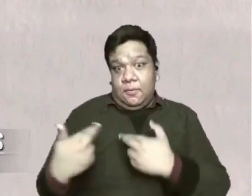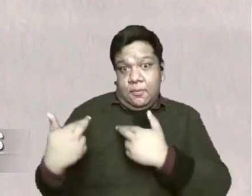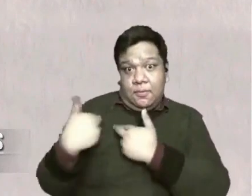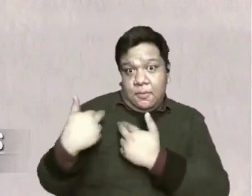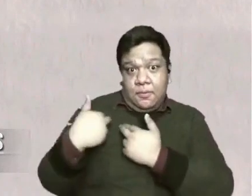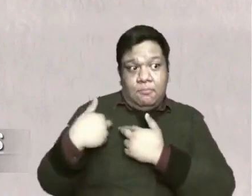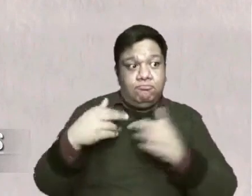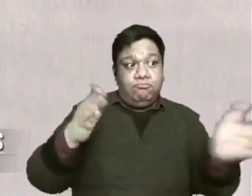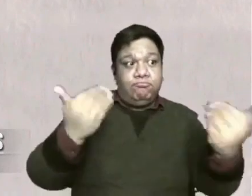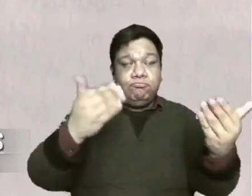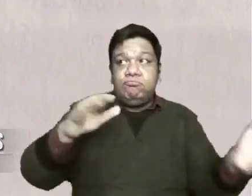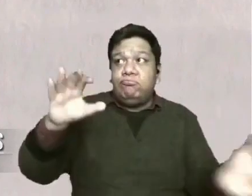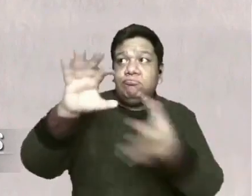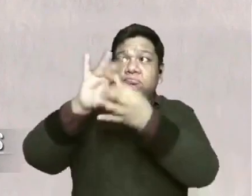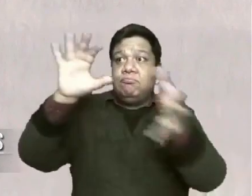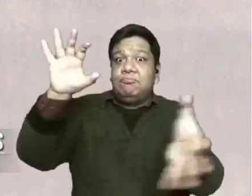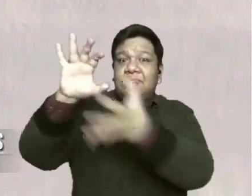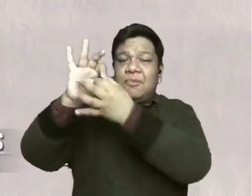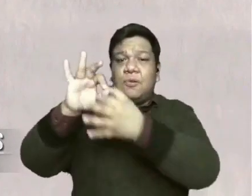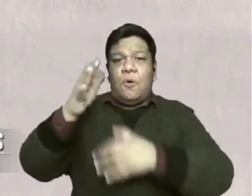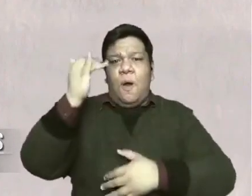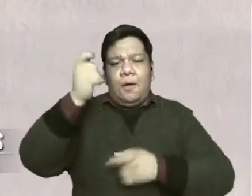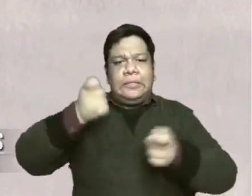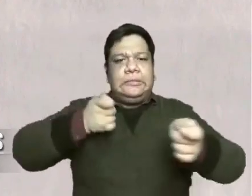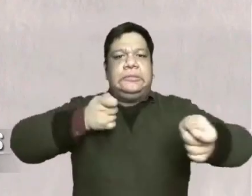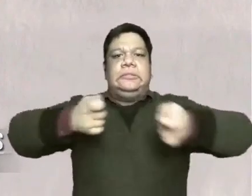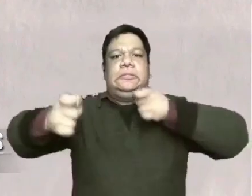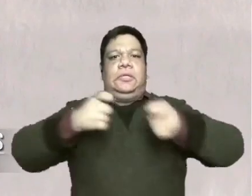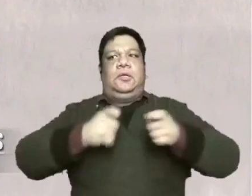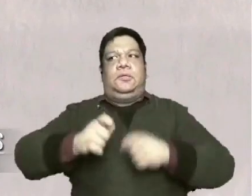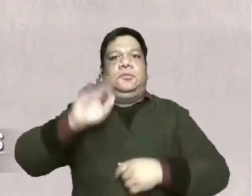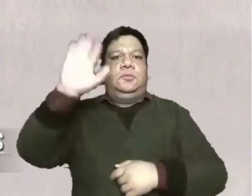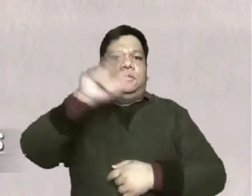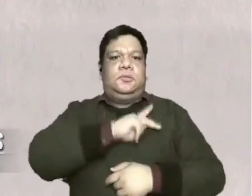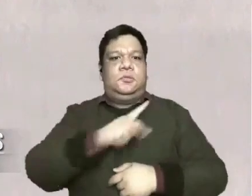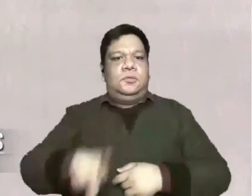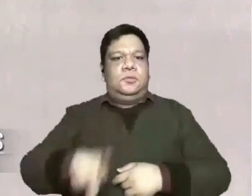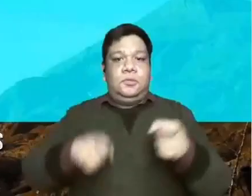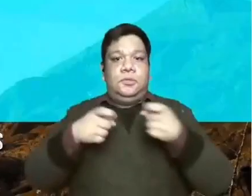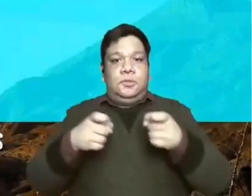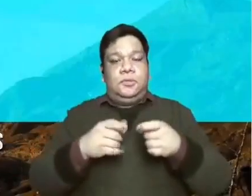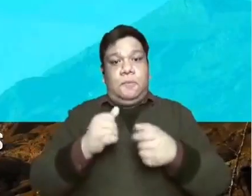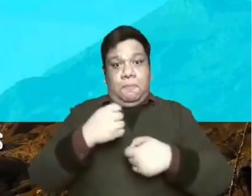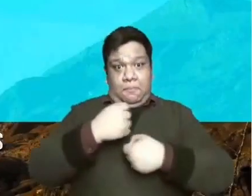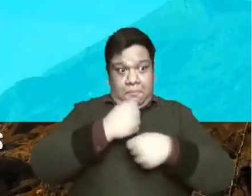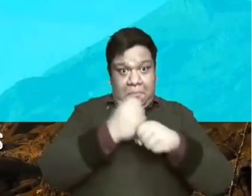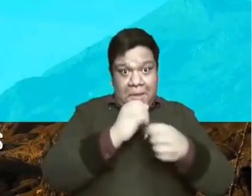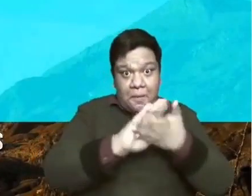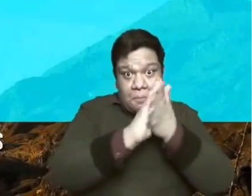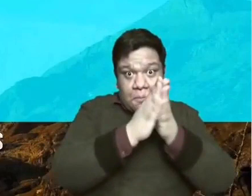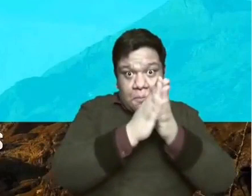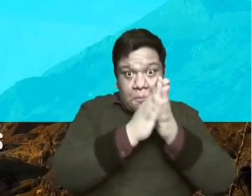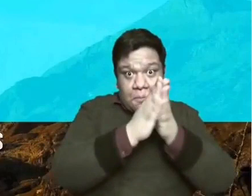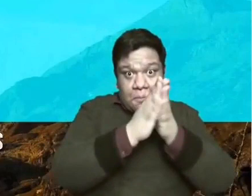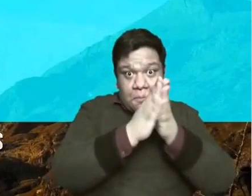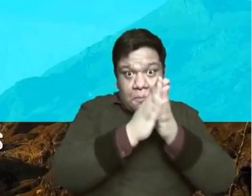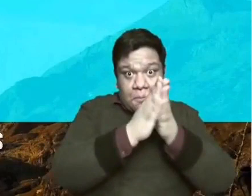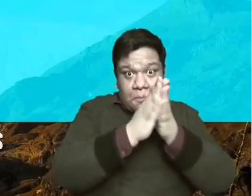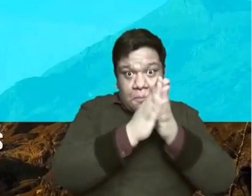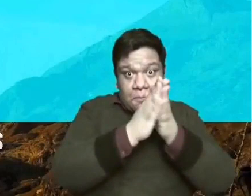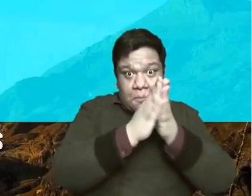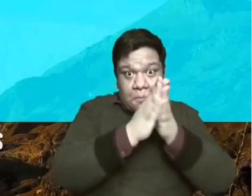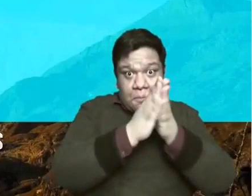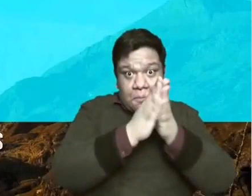of reconciliation they have office because they will reign in that kingdom the peacemaking is the ministry